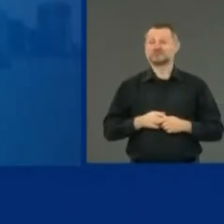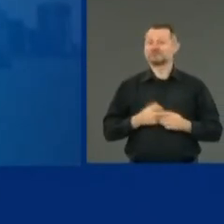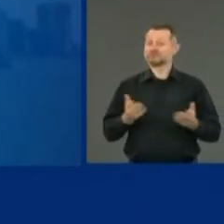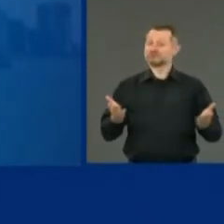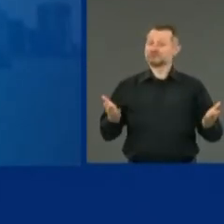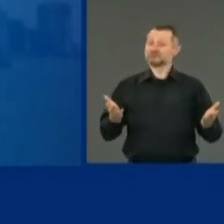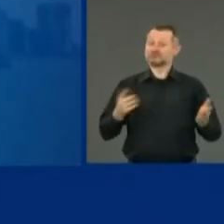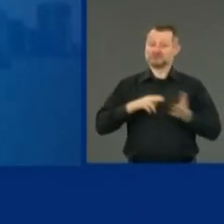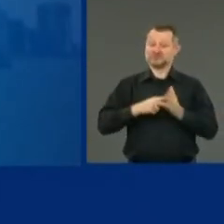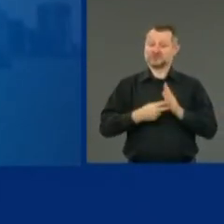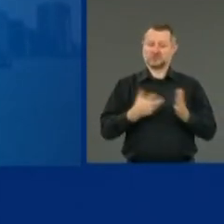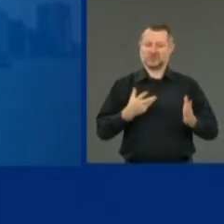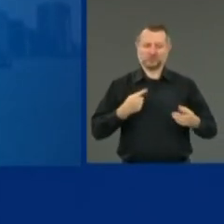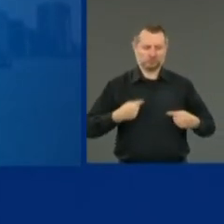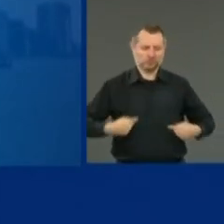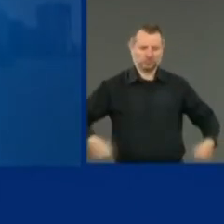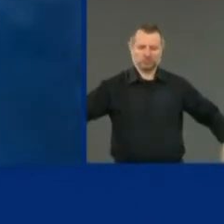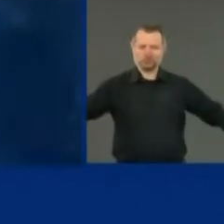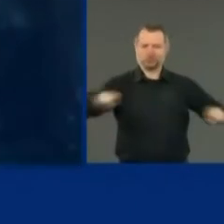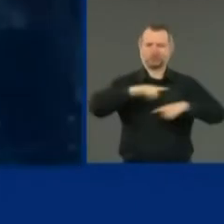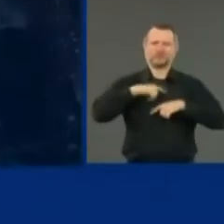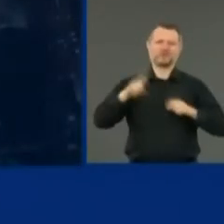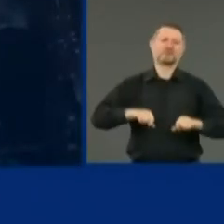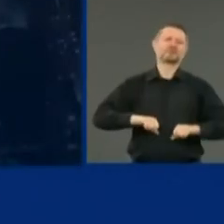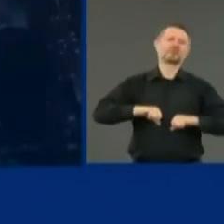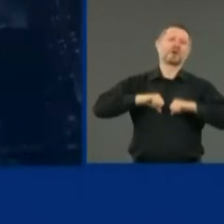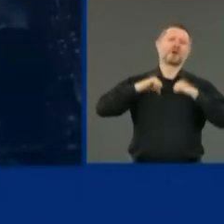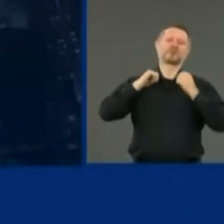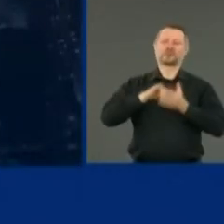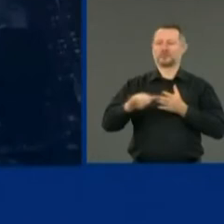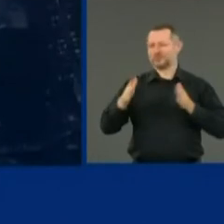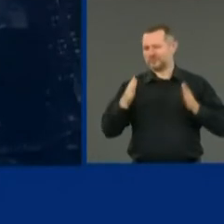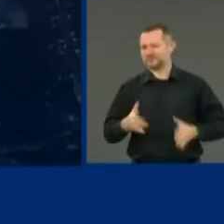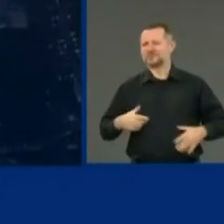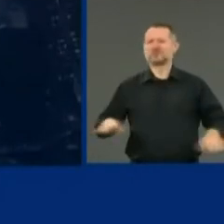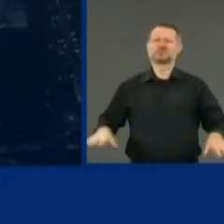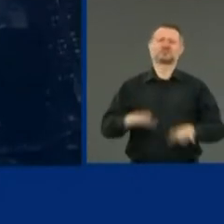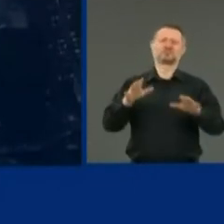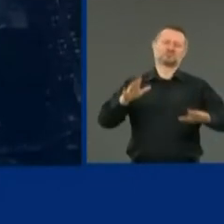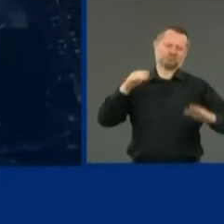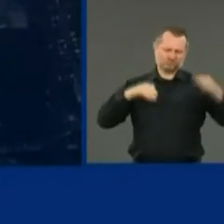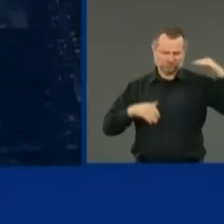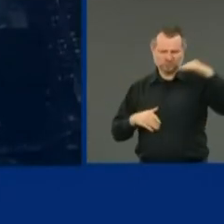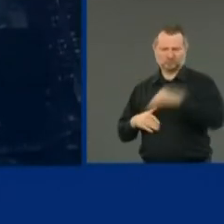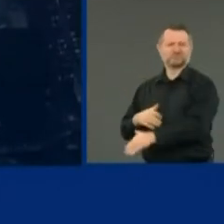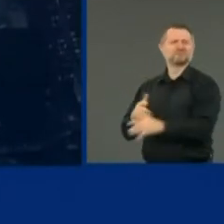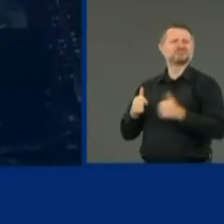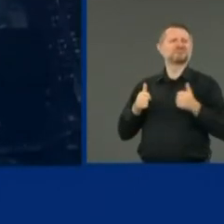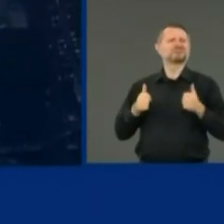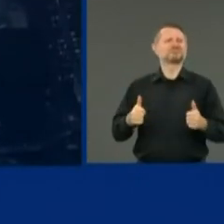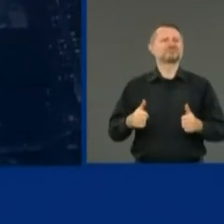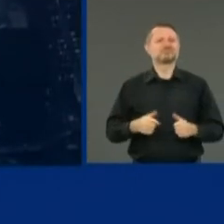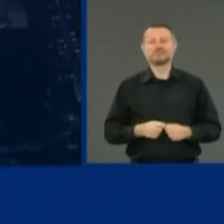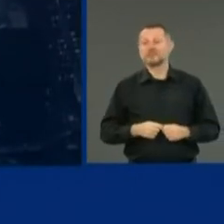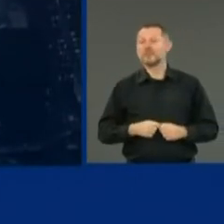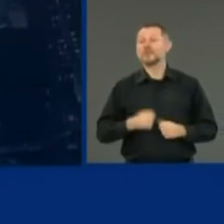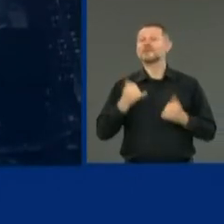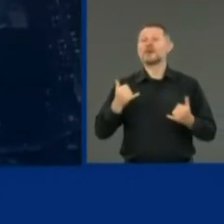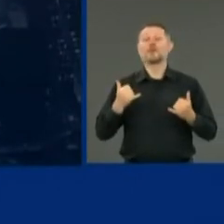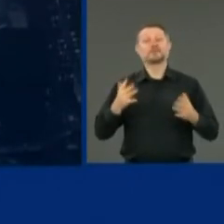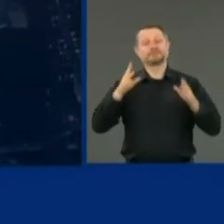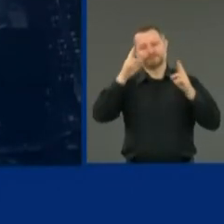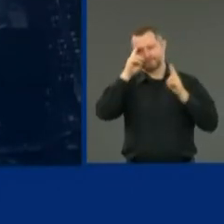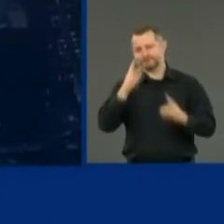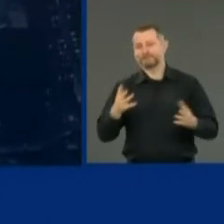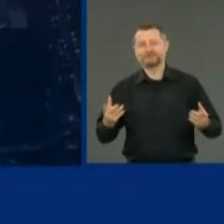And New Yorkers should be proud of their accomplishment. And in light of that, we're going to